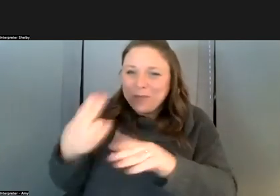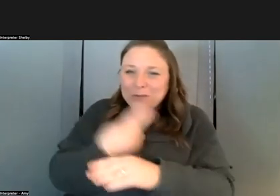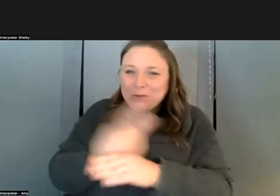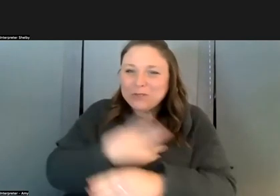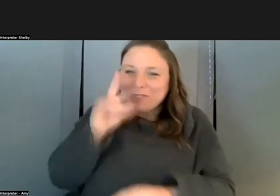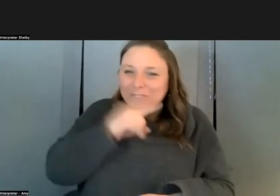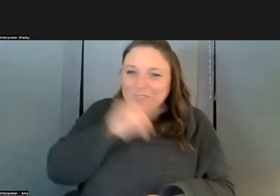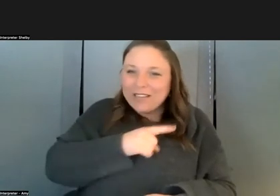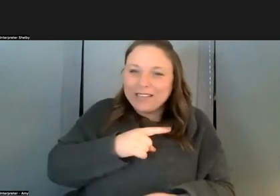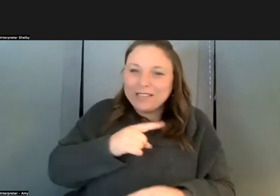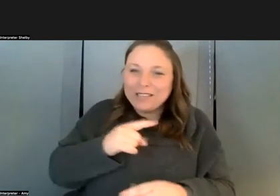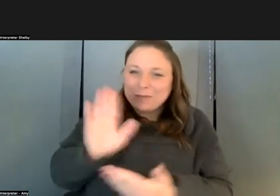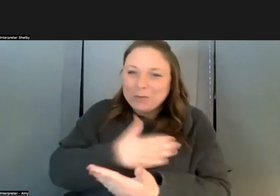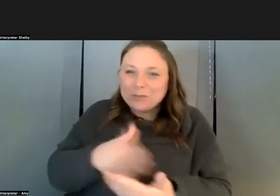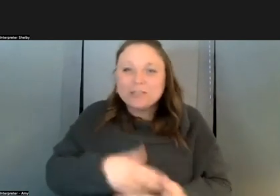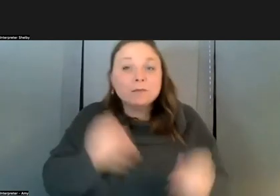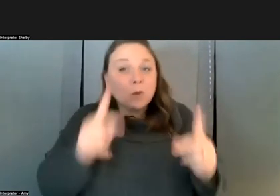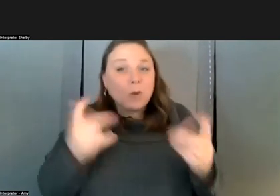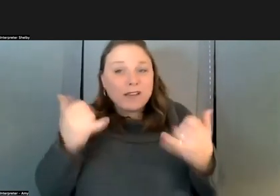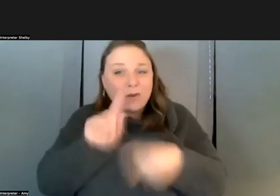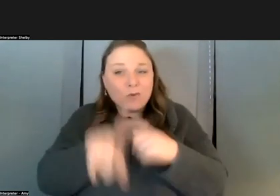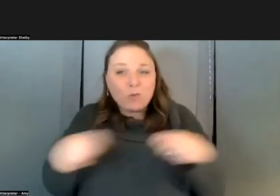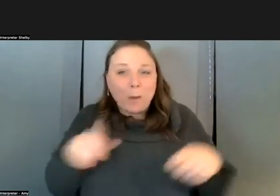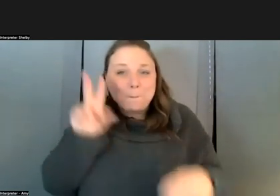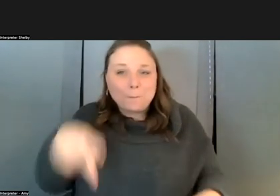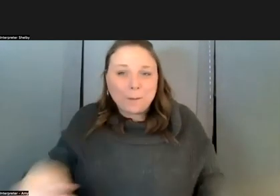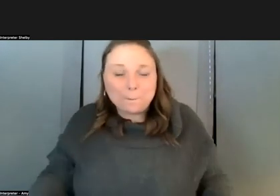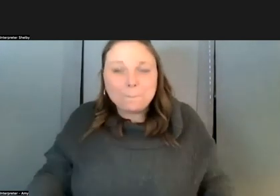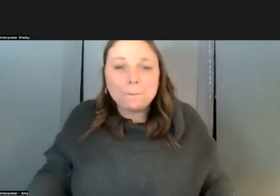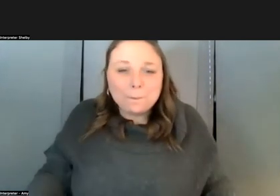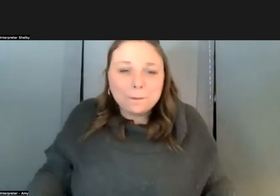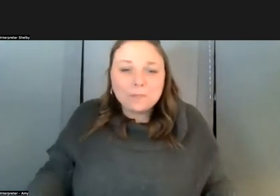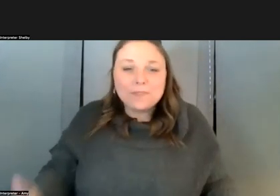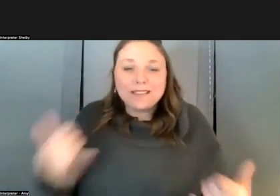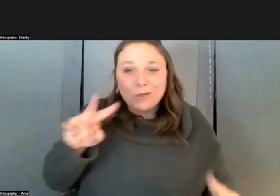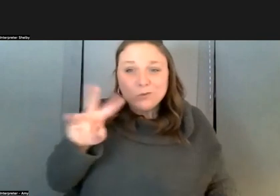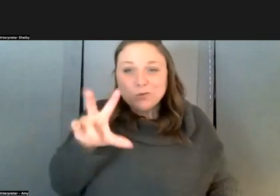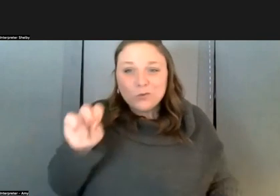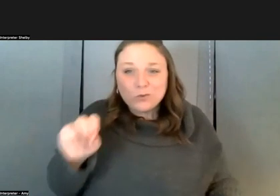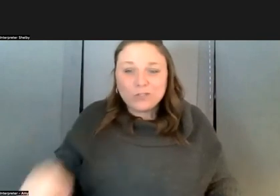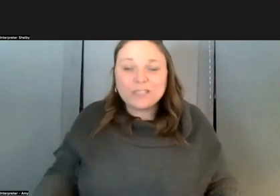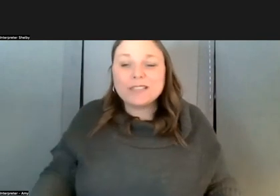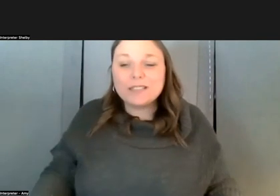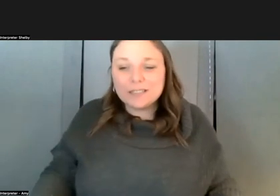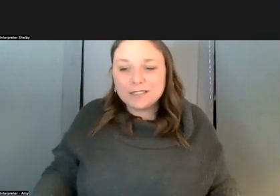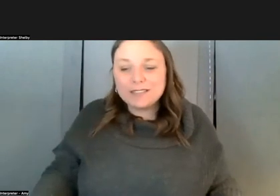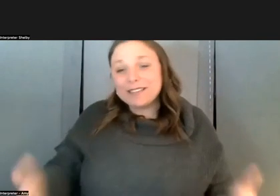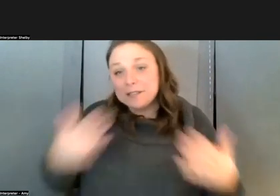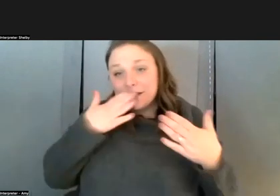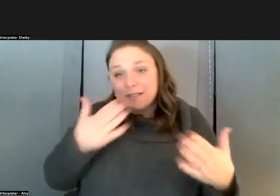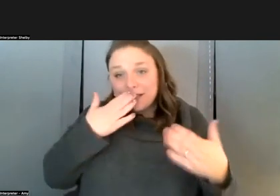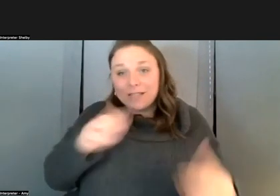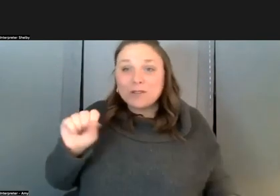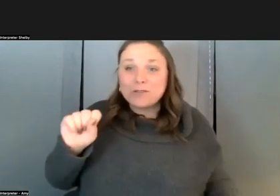well let's go ahead and wrap that up we're at um 2 30 now and thank you steven